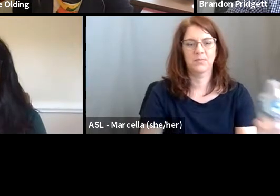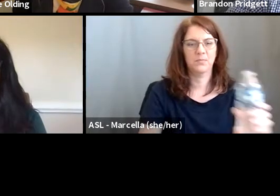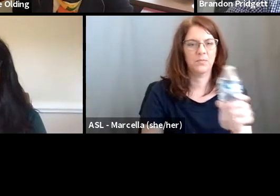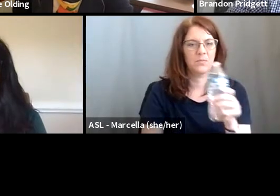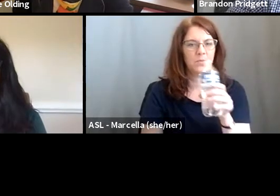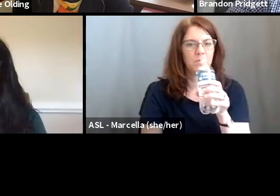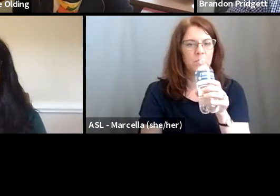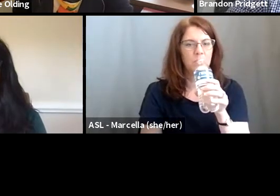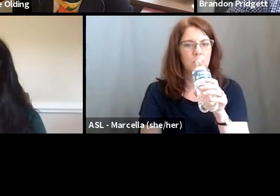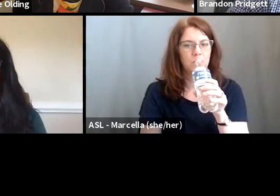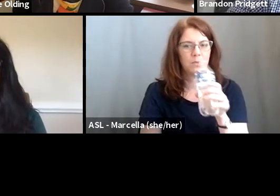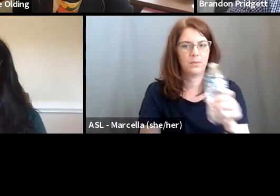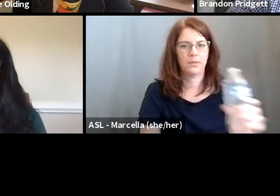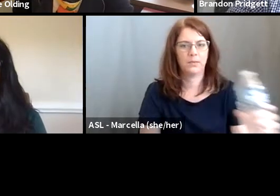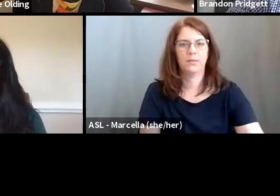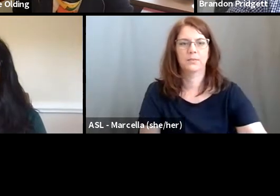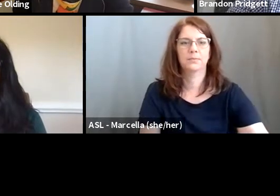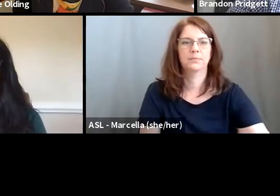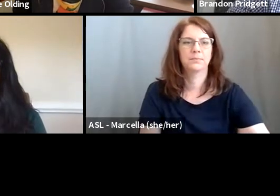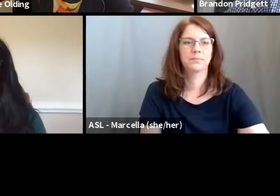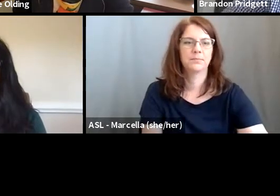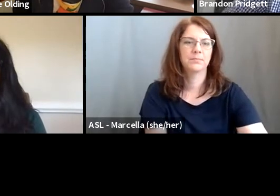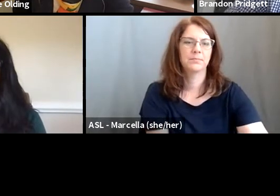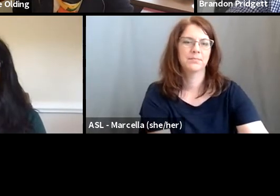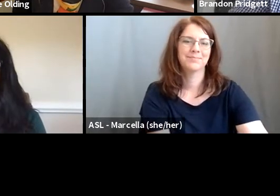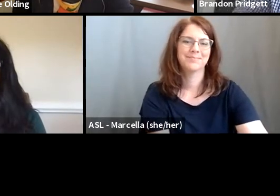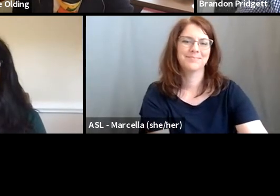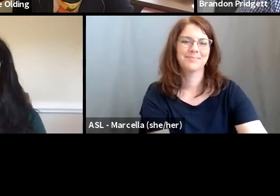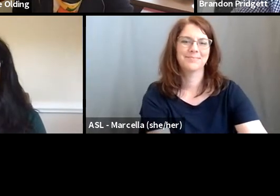We're still streaming. So hold on one second. Okay.